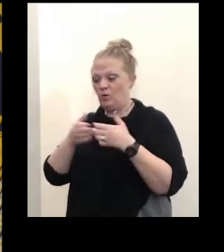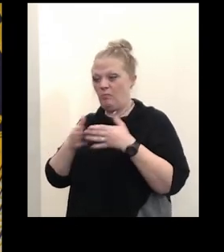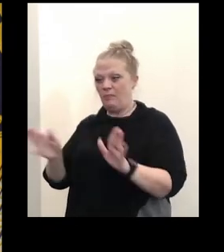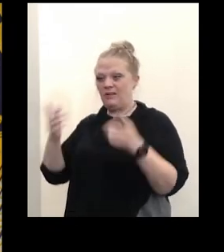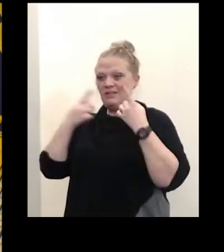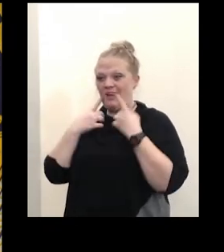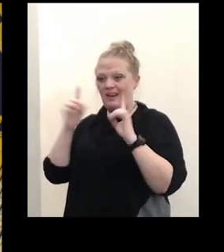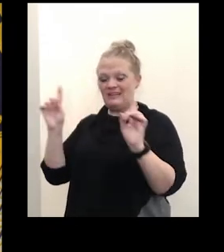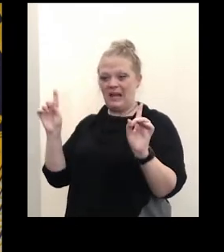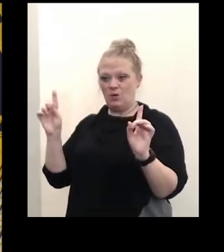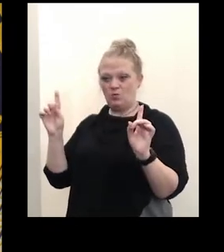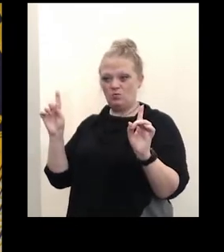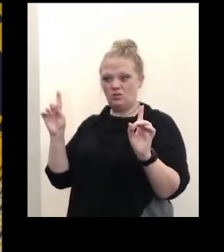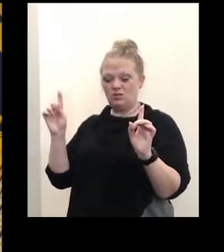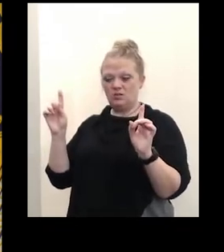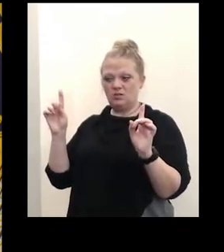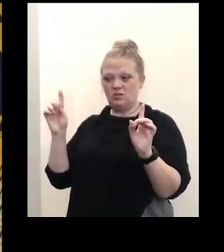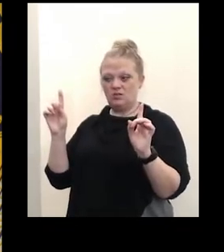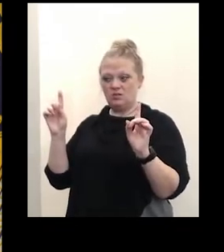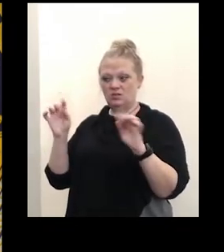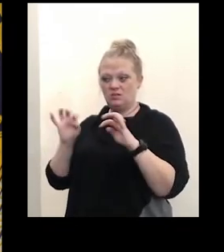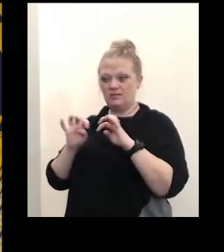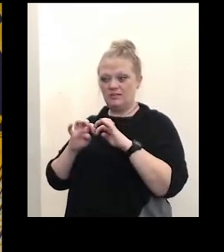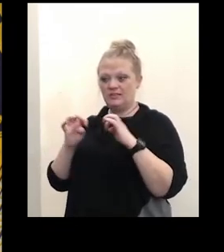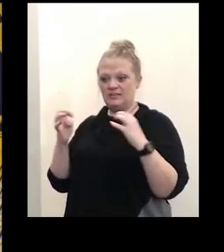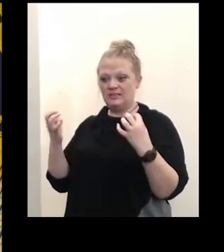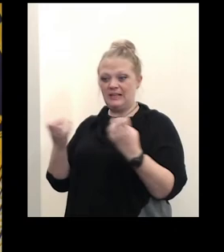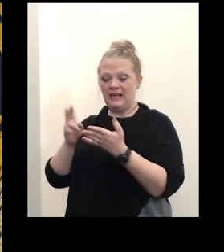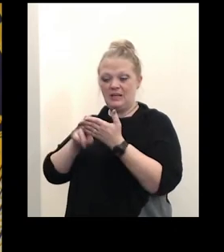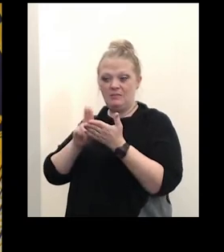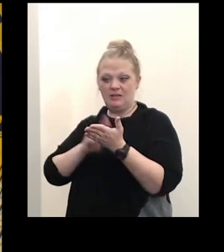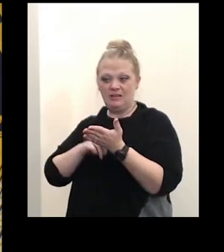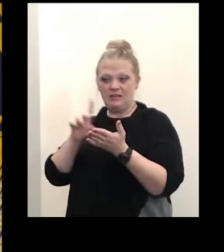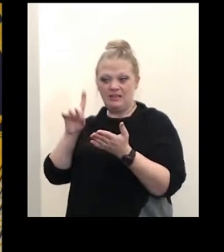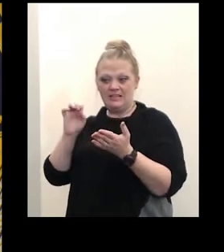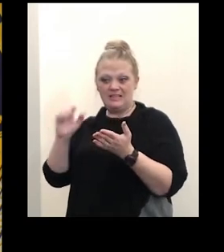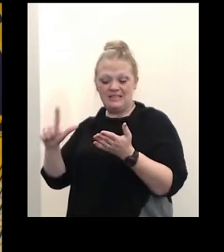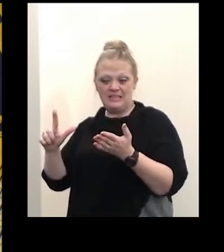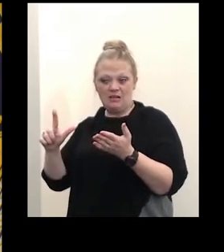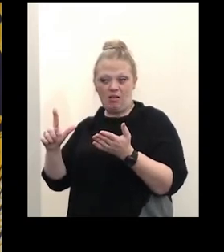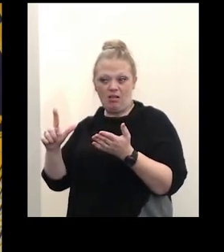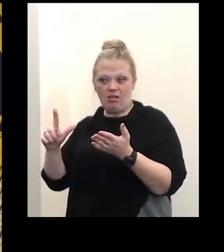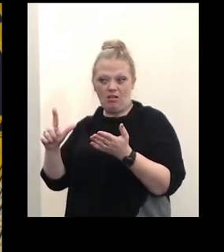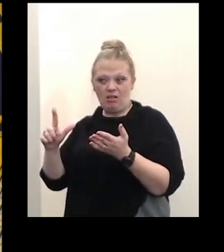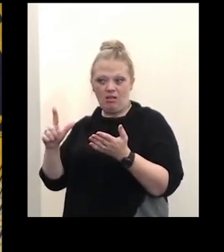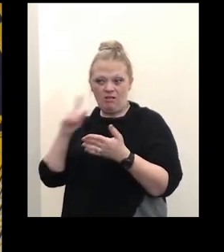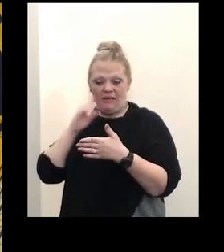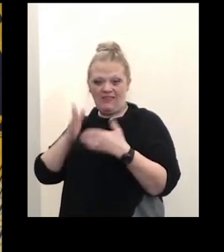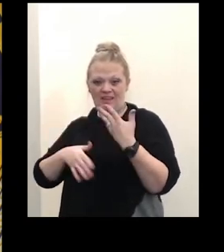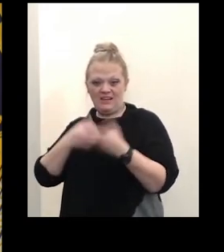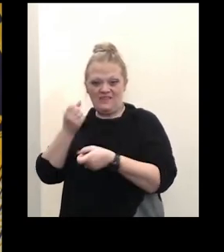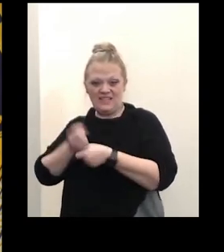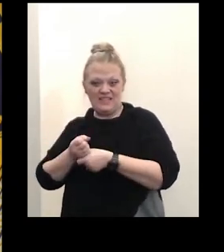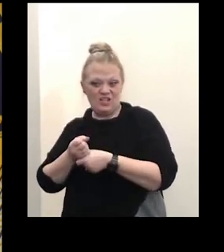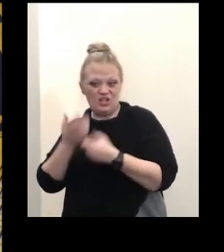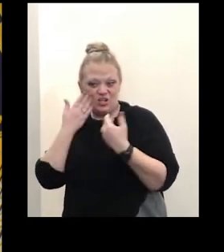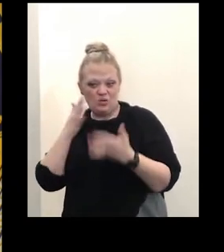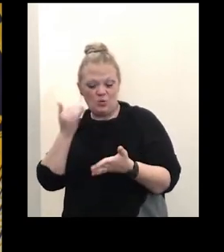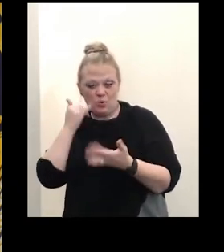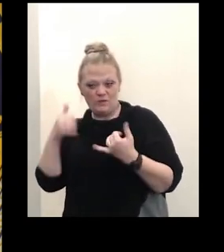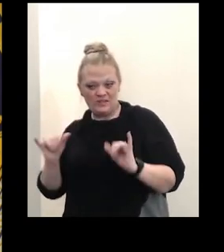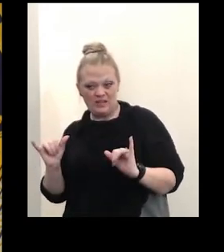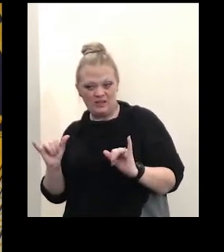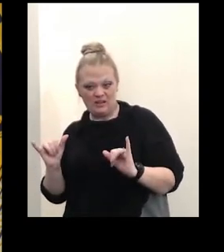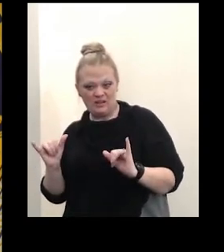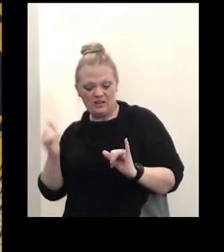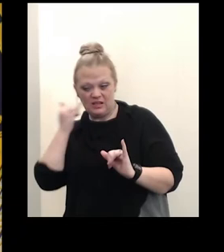bones of a stadium uh lease deal just the broad terms um by the end of the year i don't know if that's still the case and if